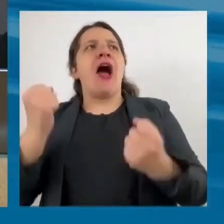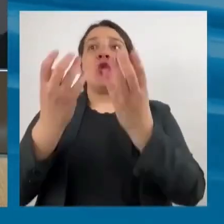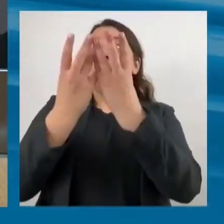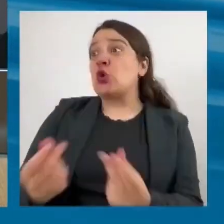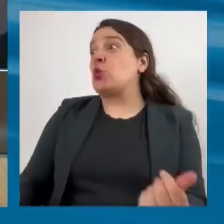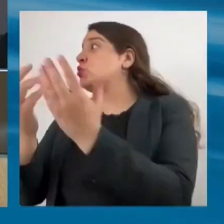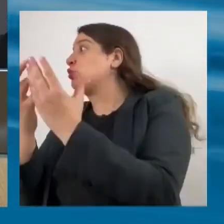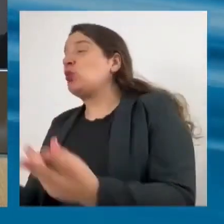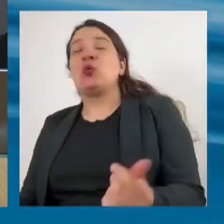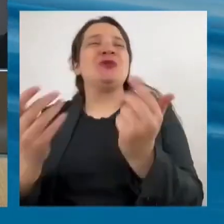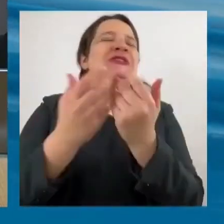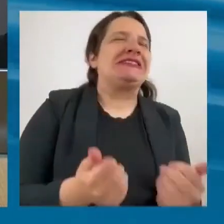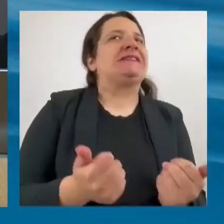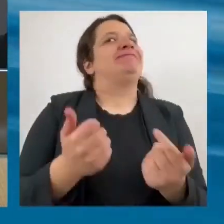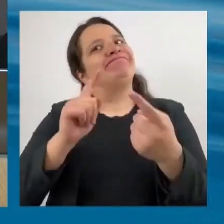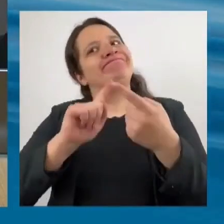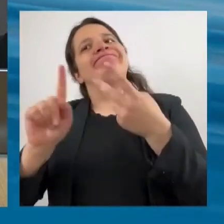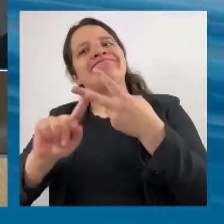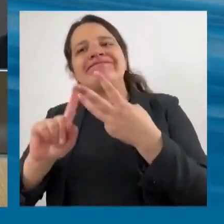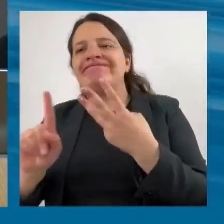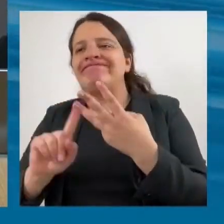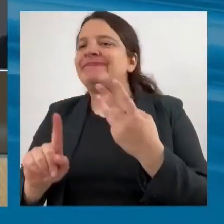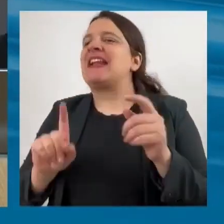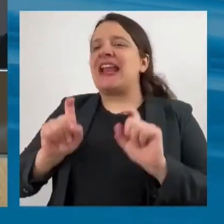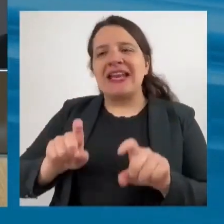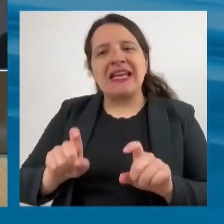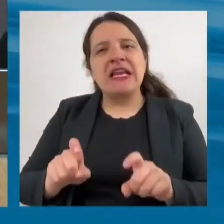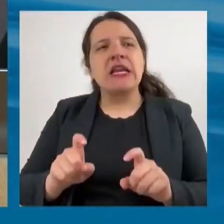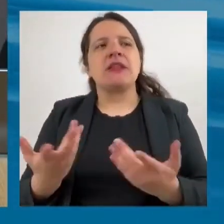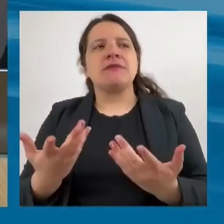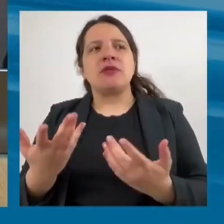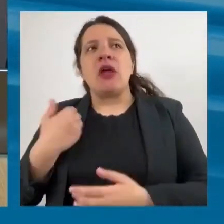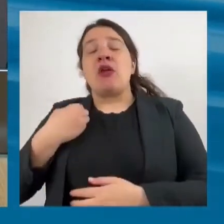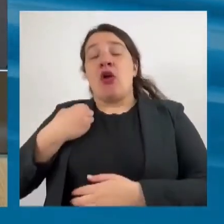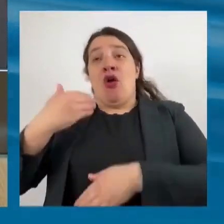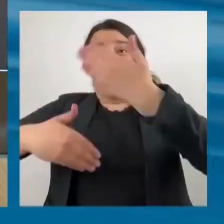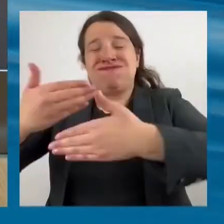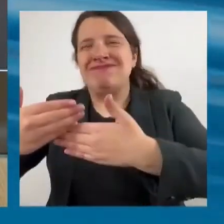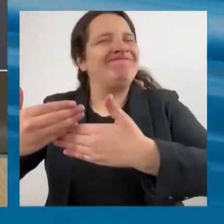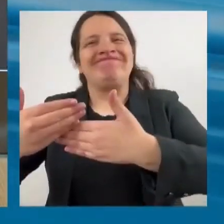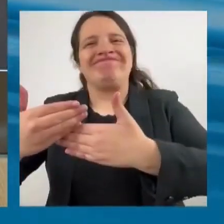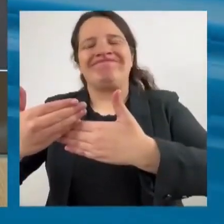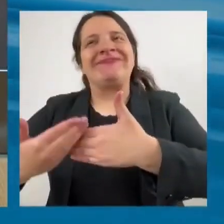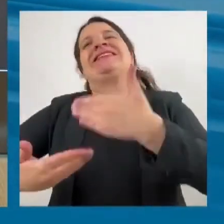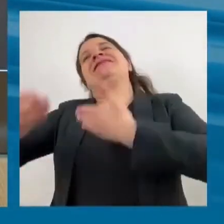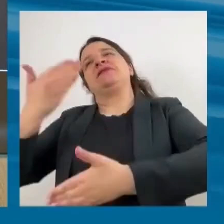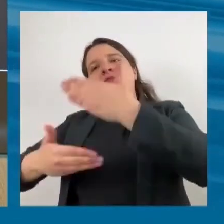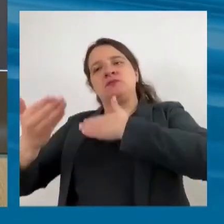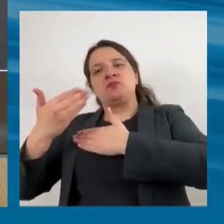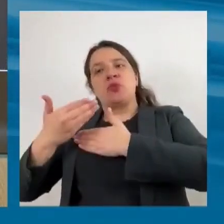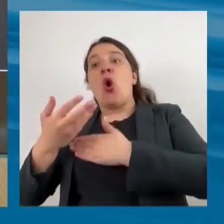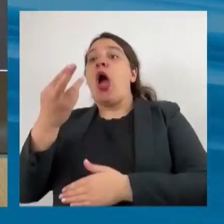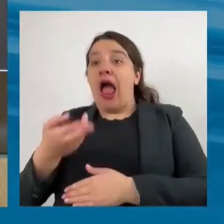to require a lot of unlearning. A lot of unlearning. Most of the inequities that we see with persons with